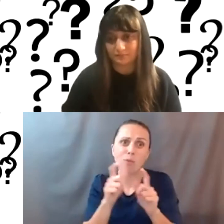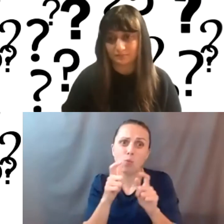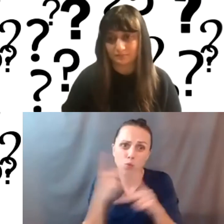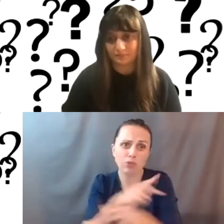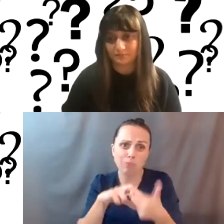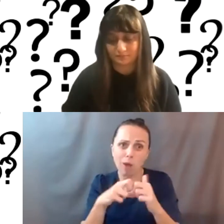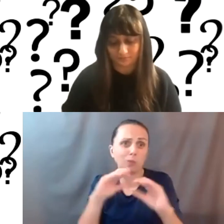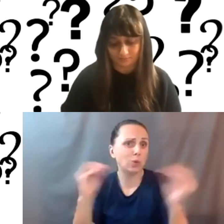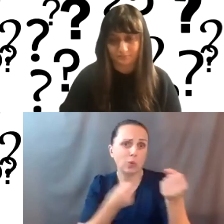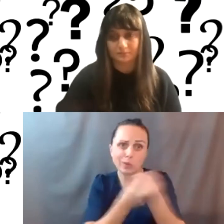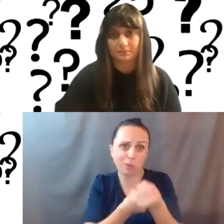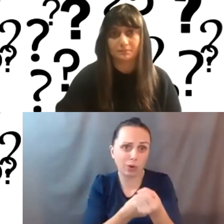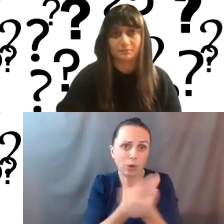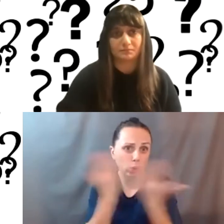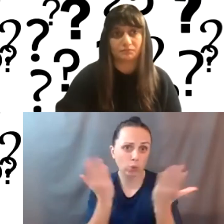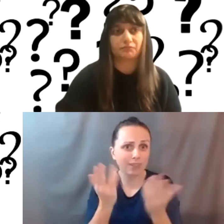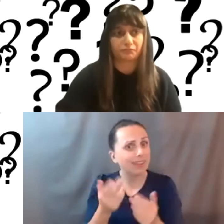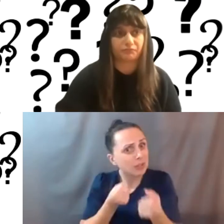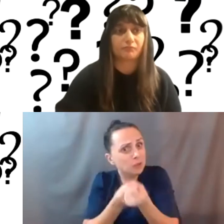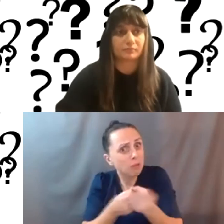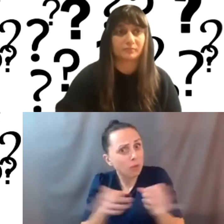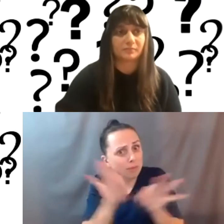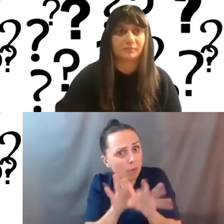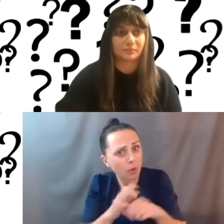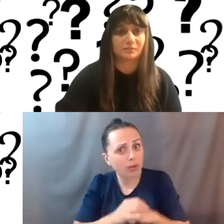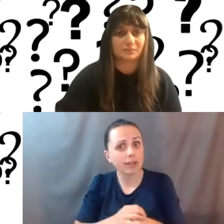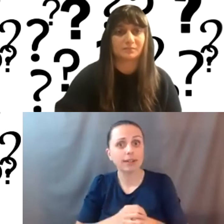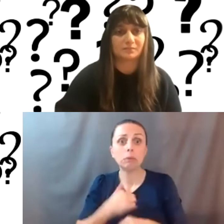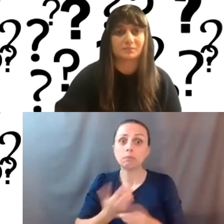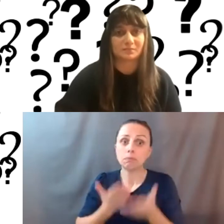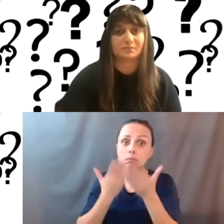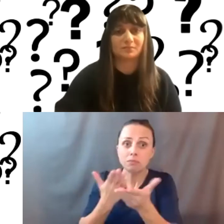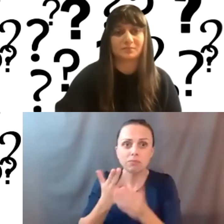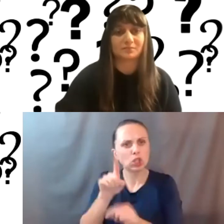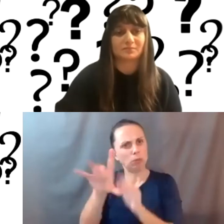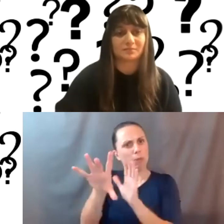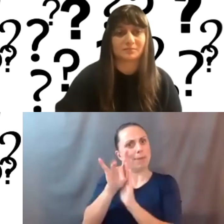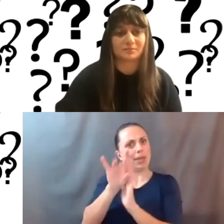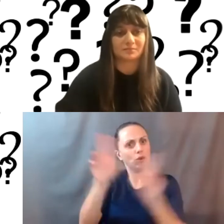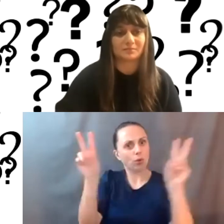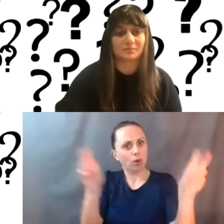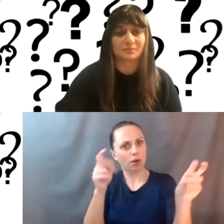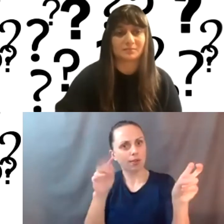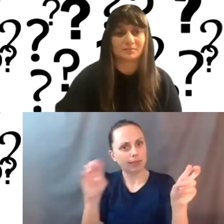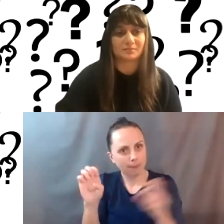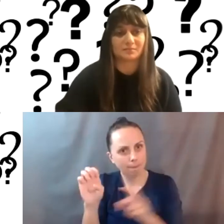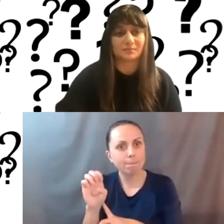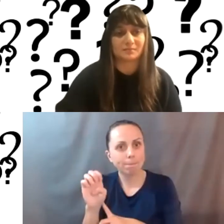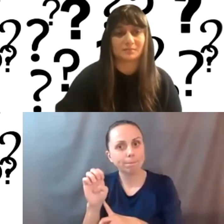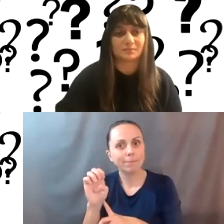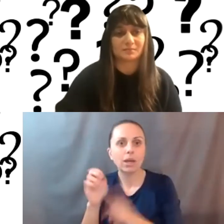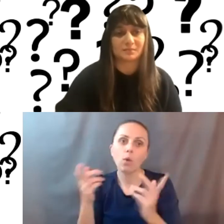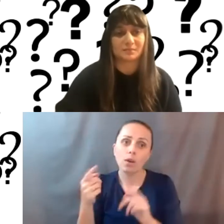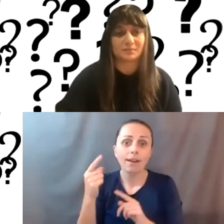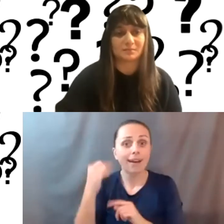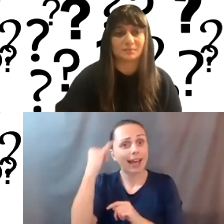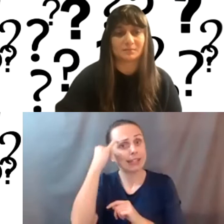support becomes a real, um, thing. And one of the things I would say is in choosing a theme, you know, and the, the idea here is that